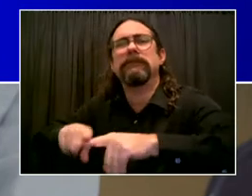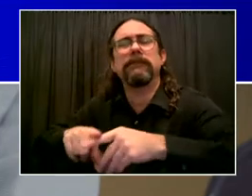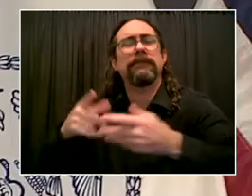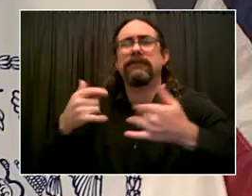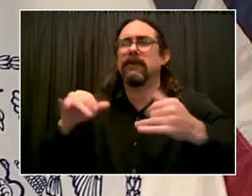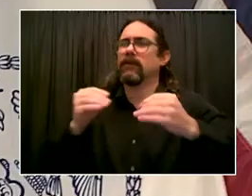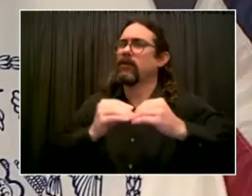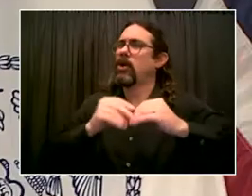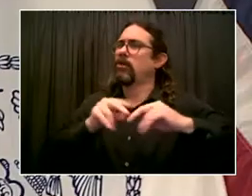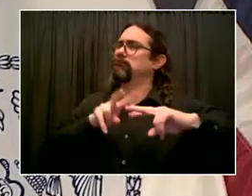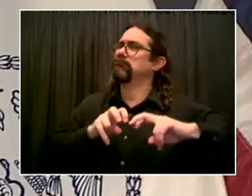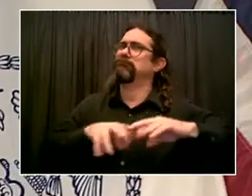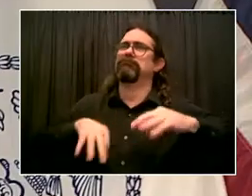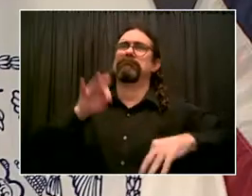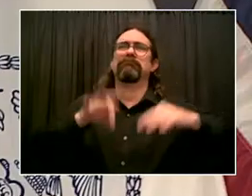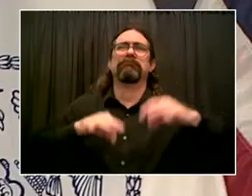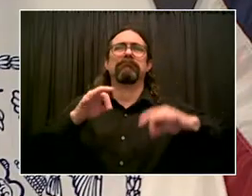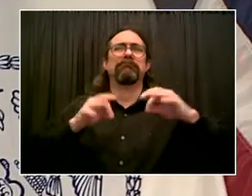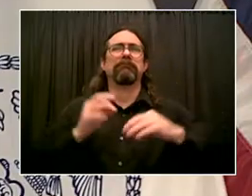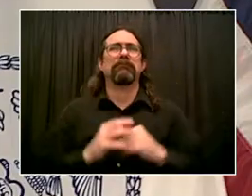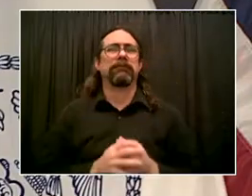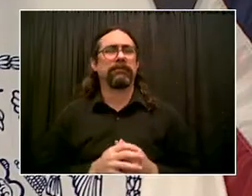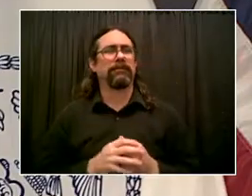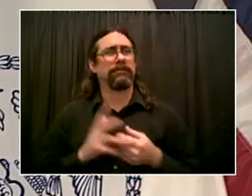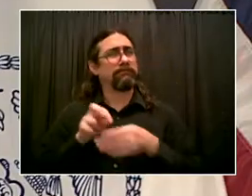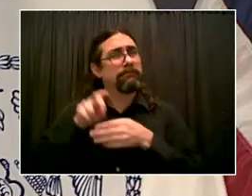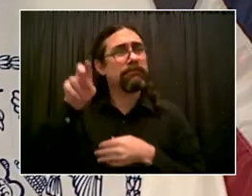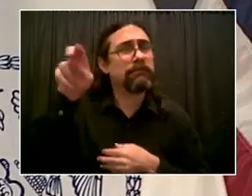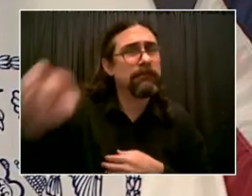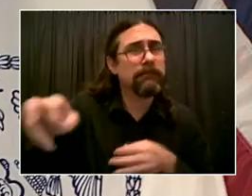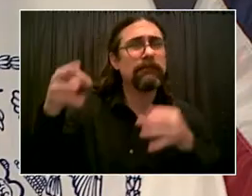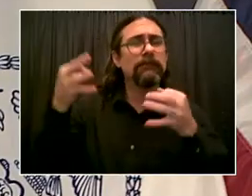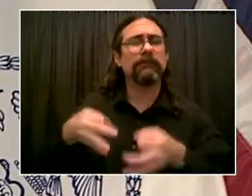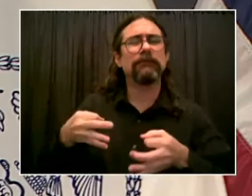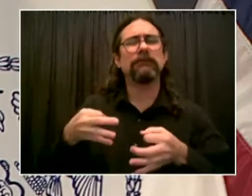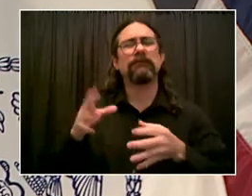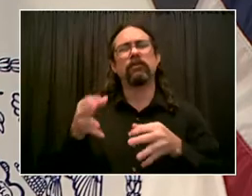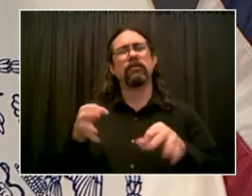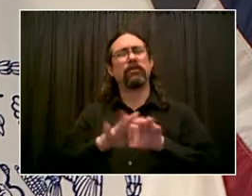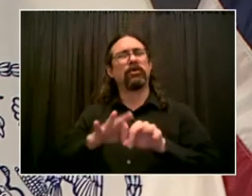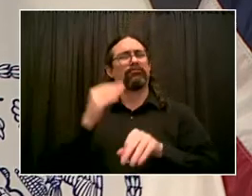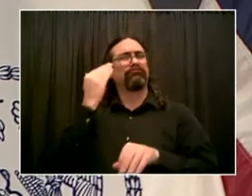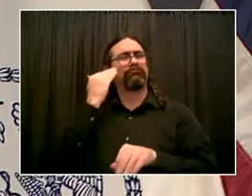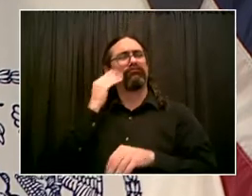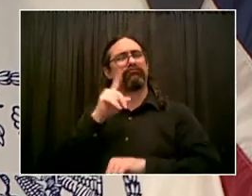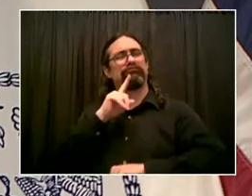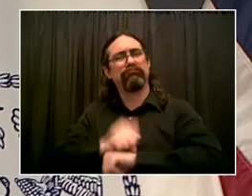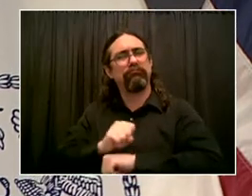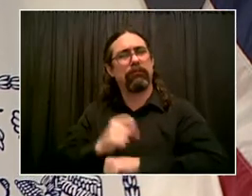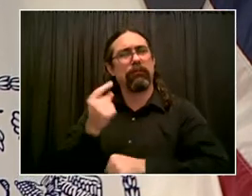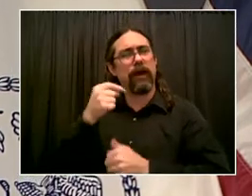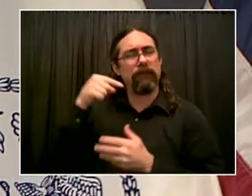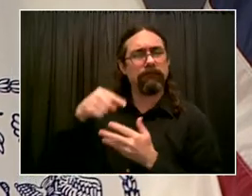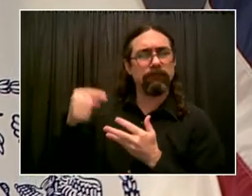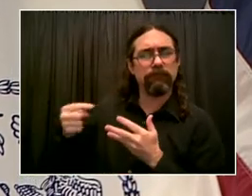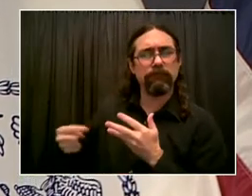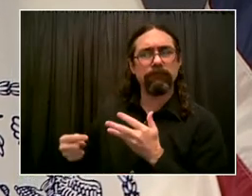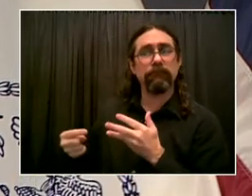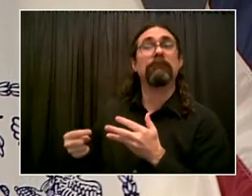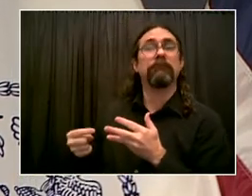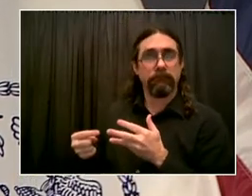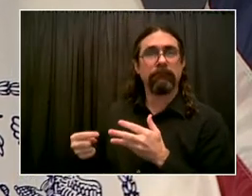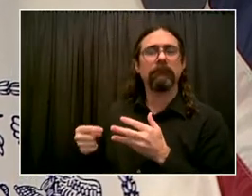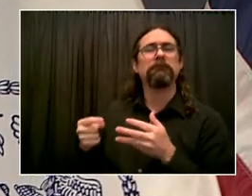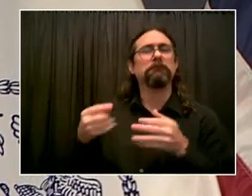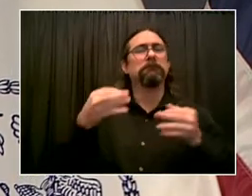I can tell everyone at this moment, based on the latest research done by our New York City Department of Health, there are no Omicron cases here in New York City at this